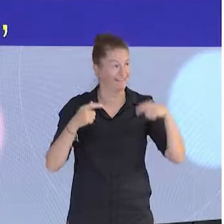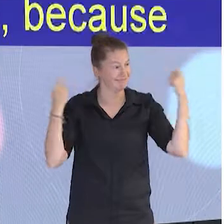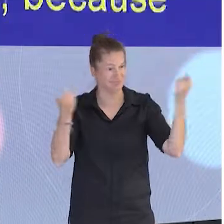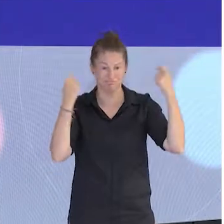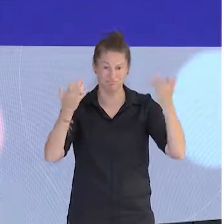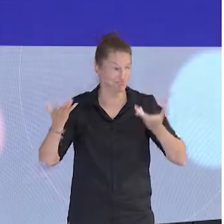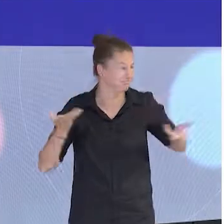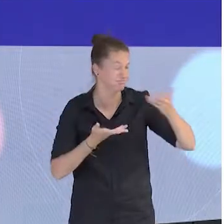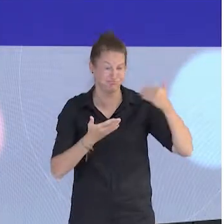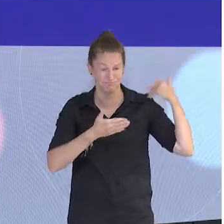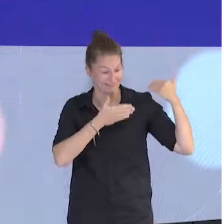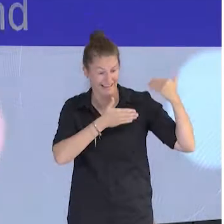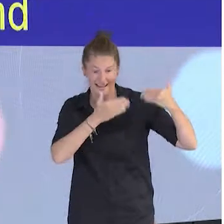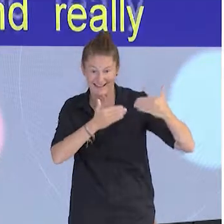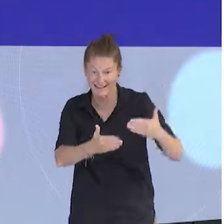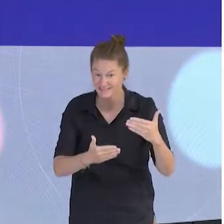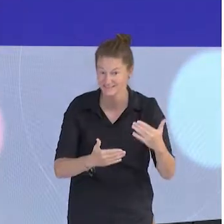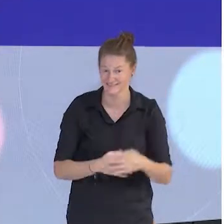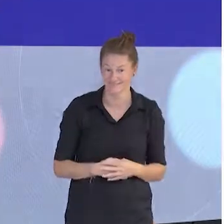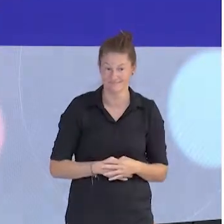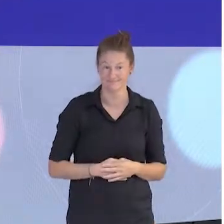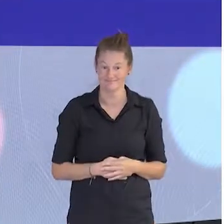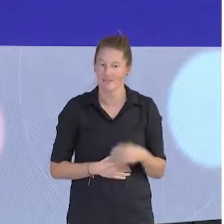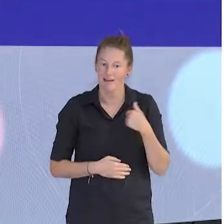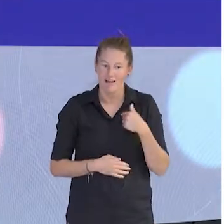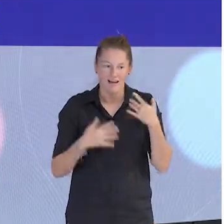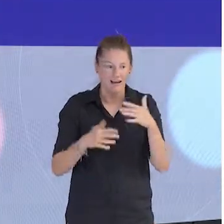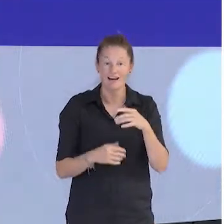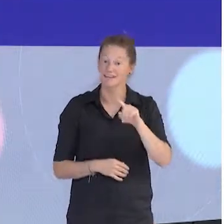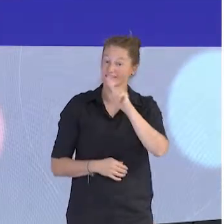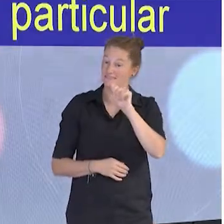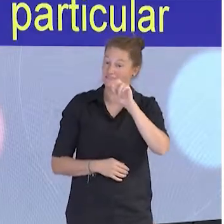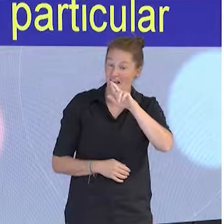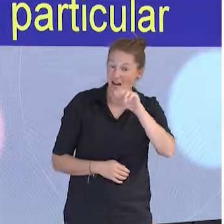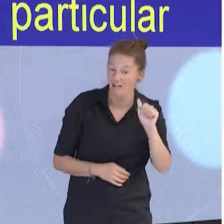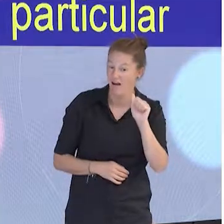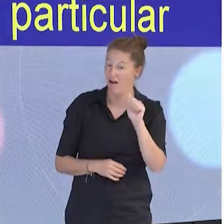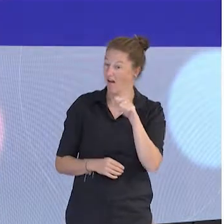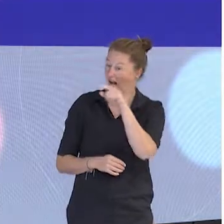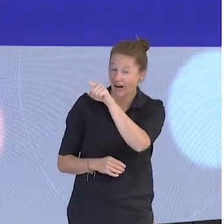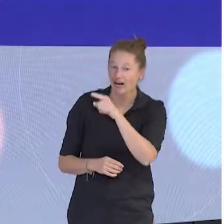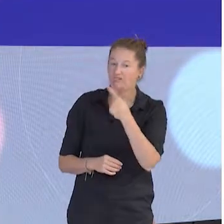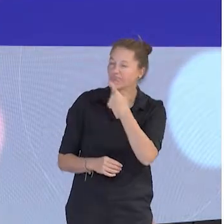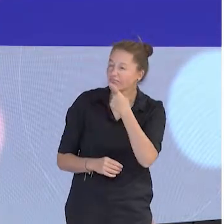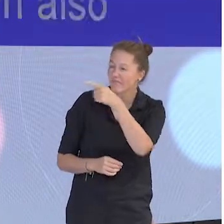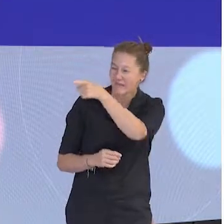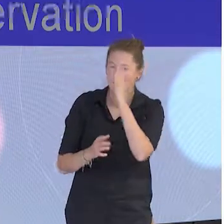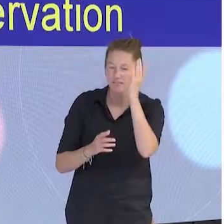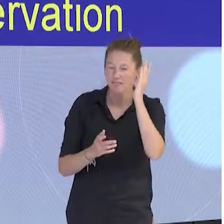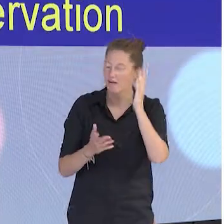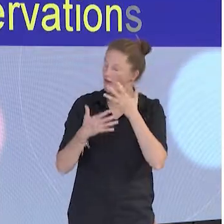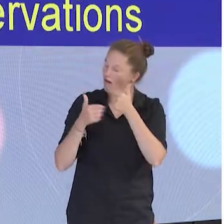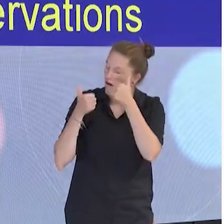really very impressive and in particular Zara really nailed down also some really great observations about this